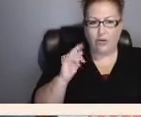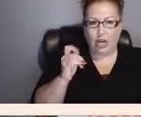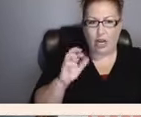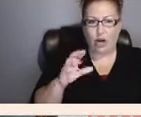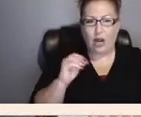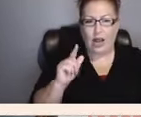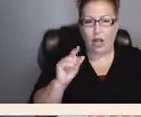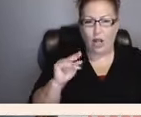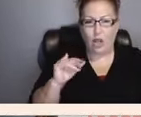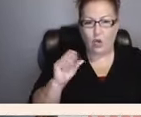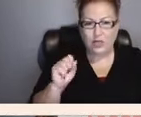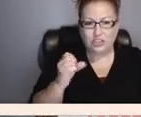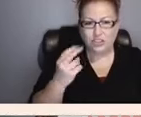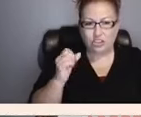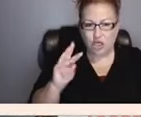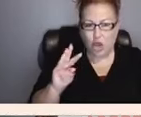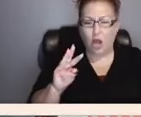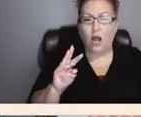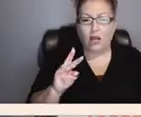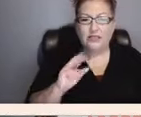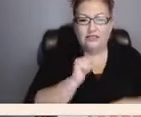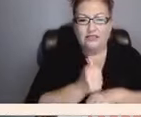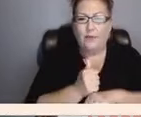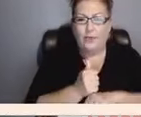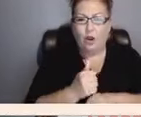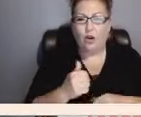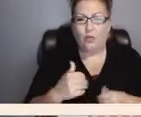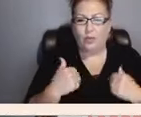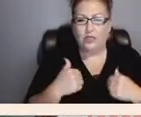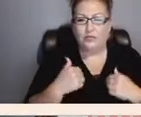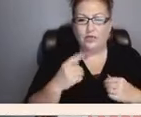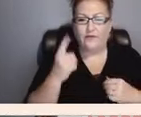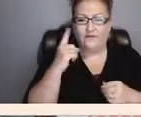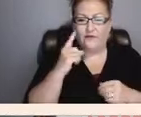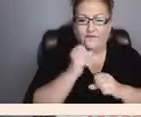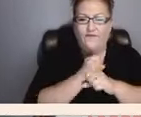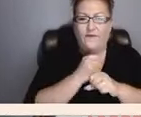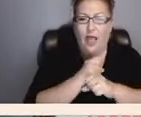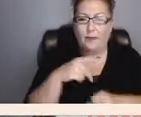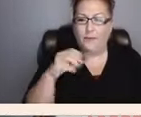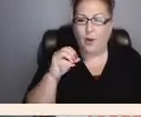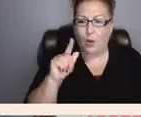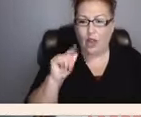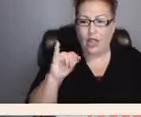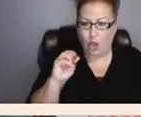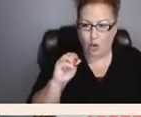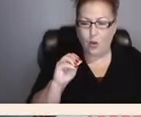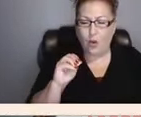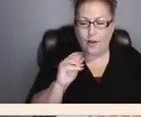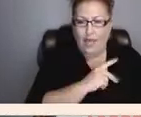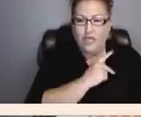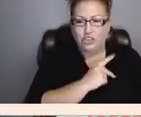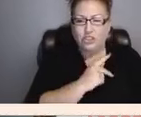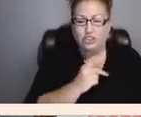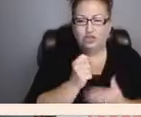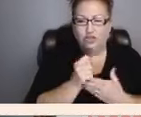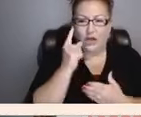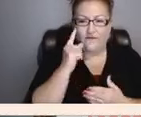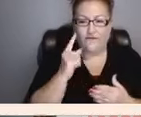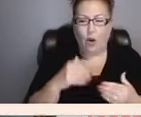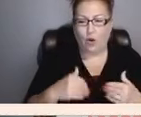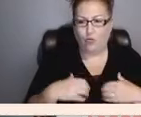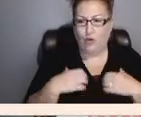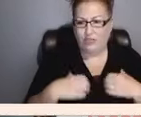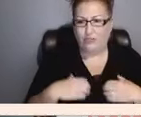respiration for polio patients being treated for respiratory muscle